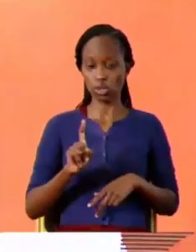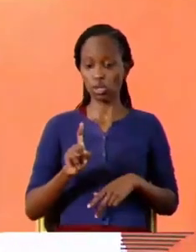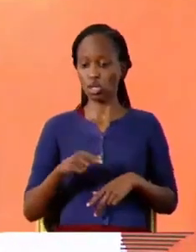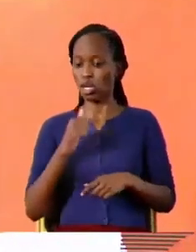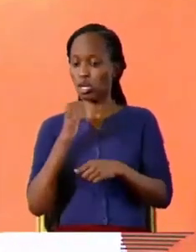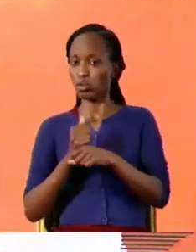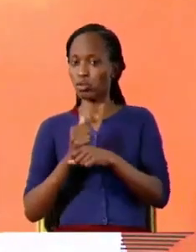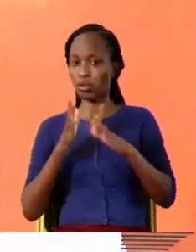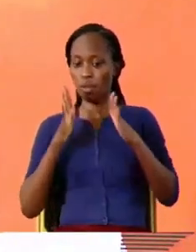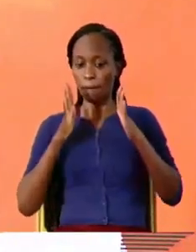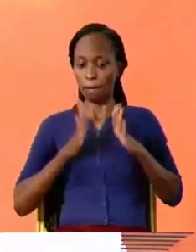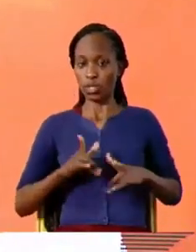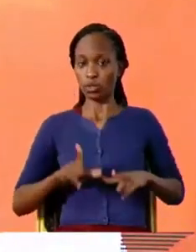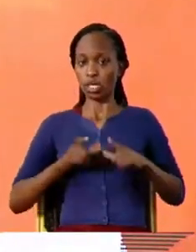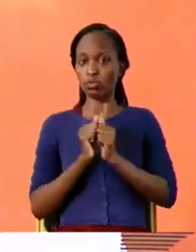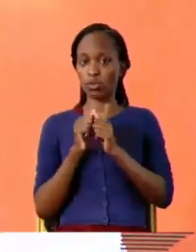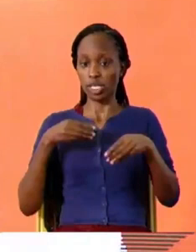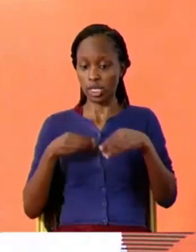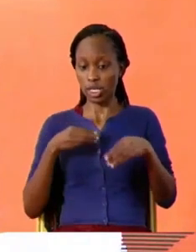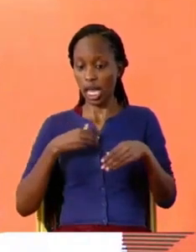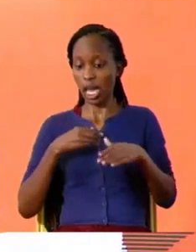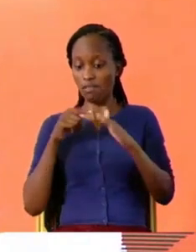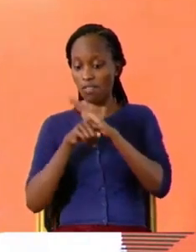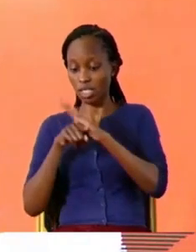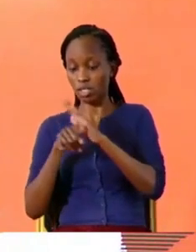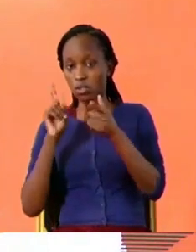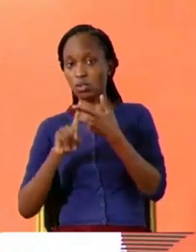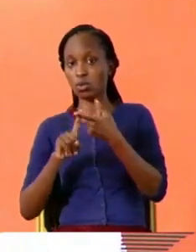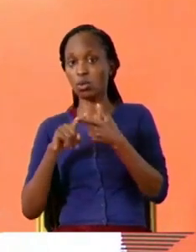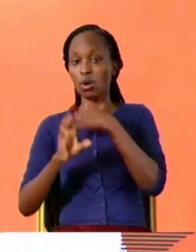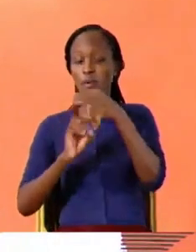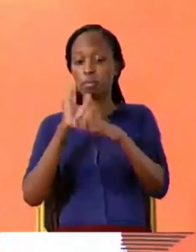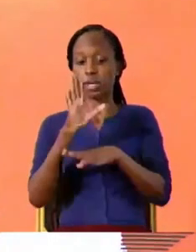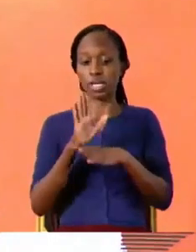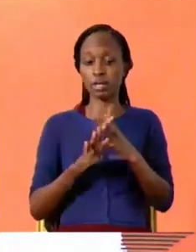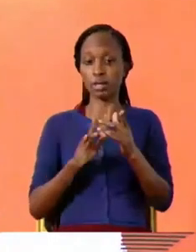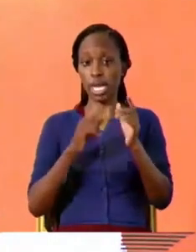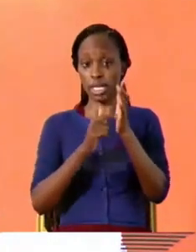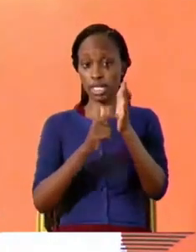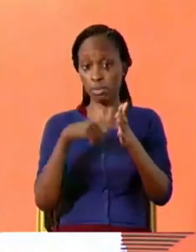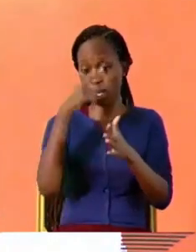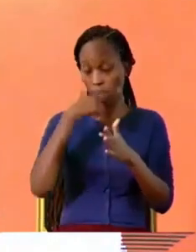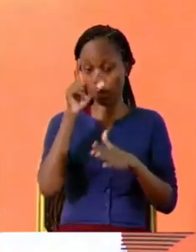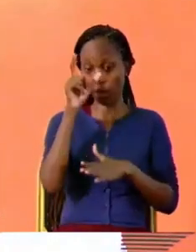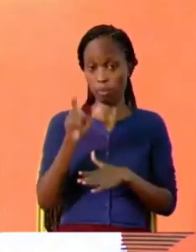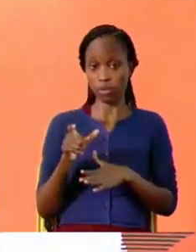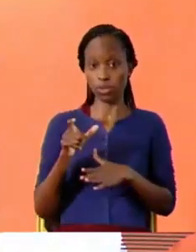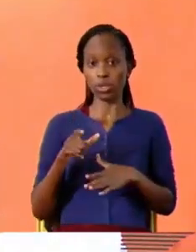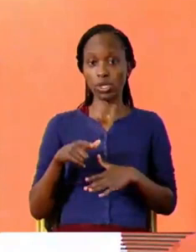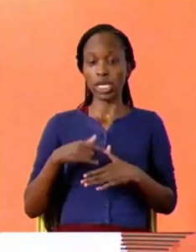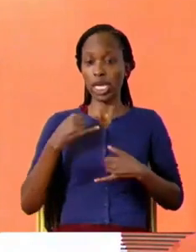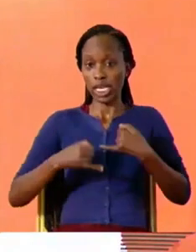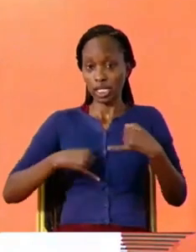the average blind person enjoys radio